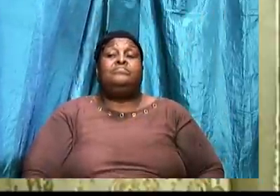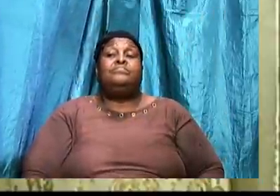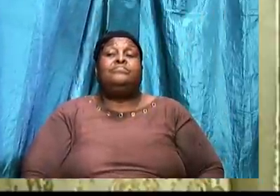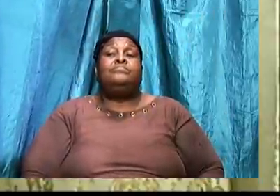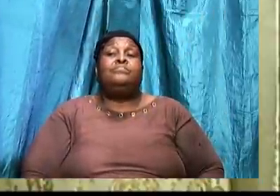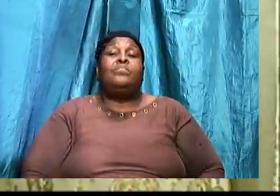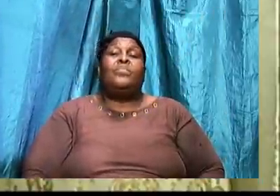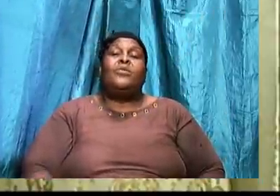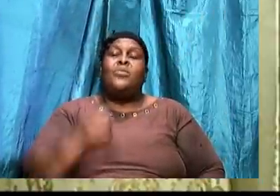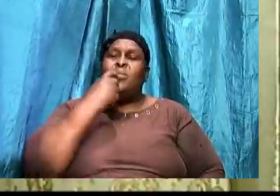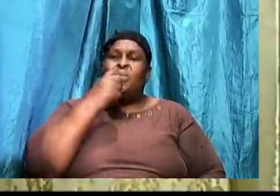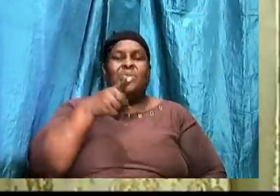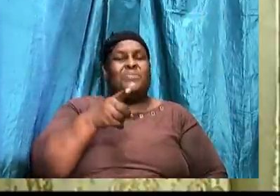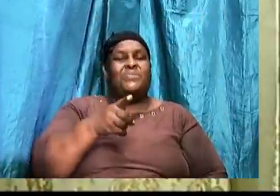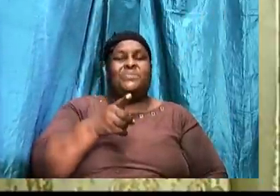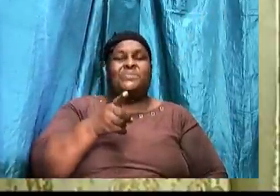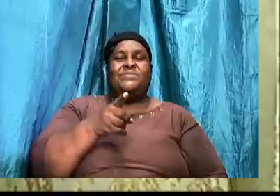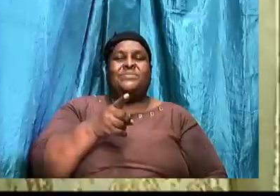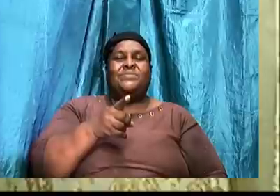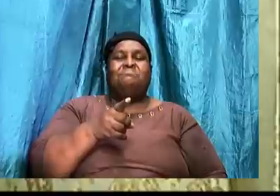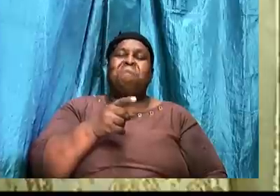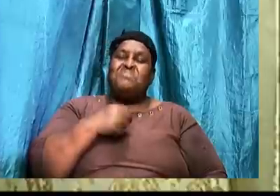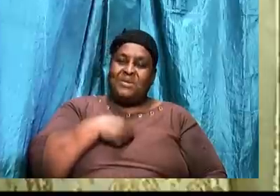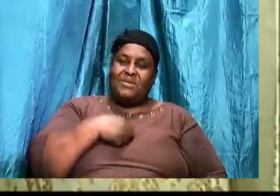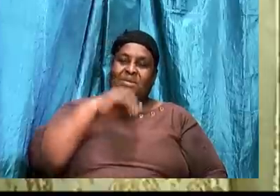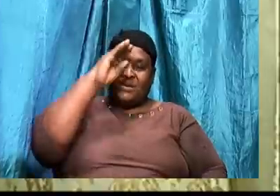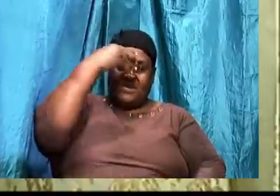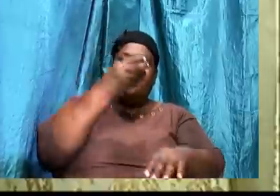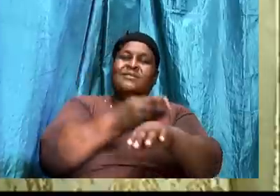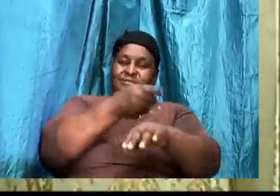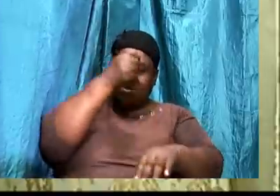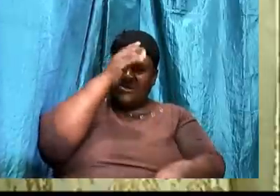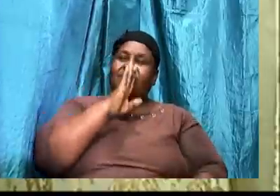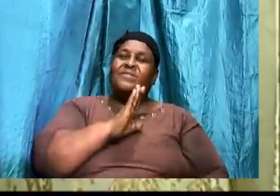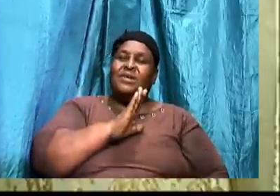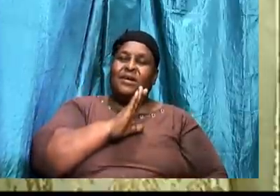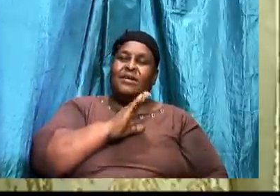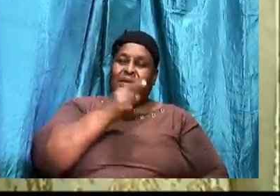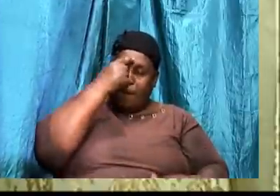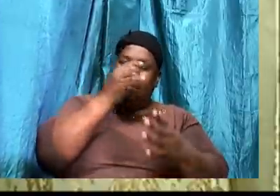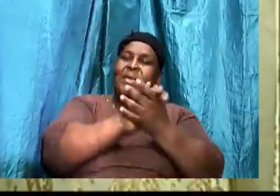Who are you? I am a child of God. Stand on that.